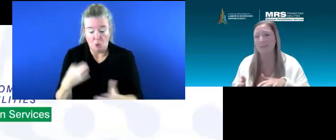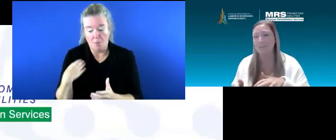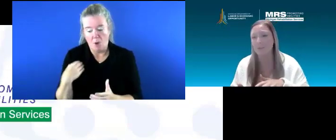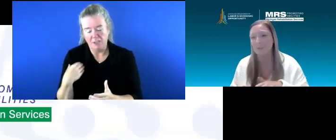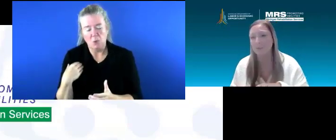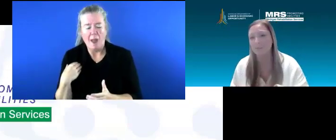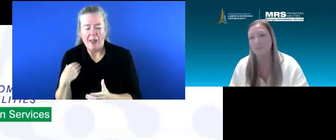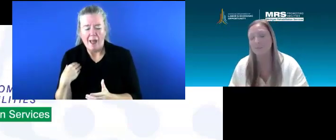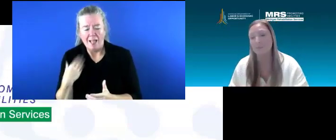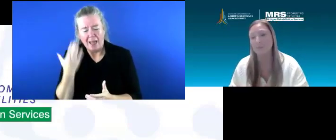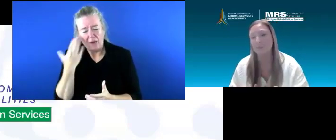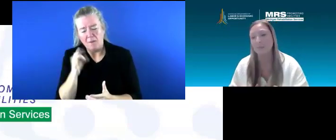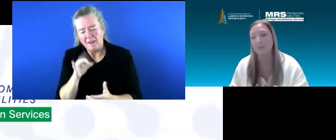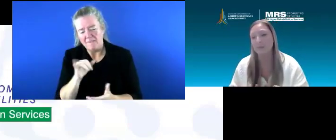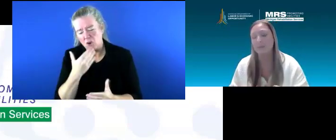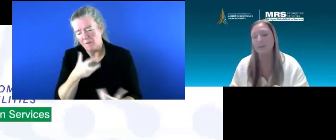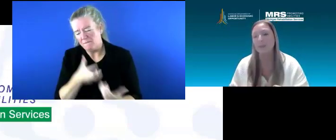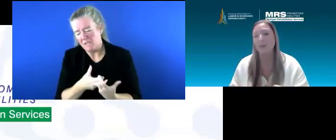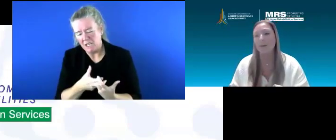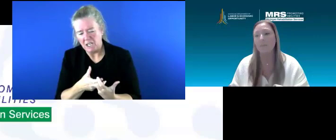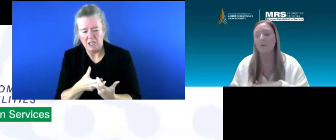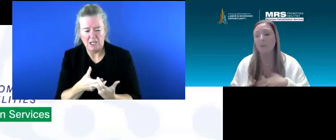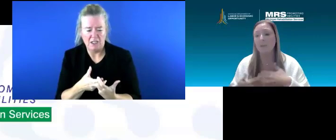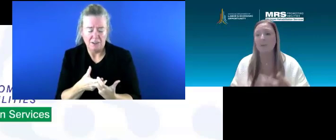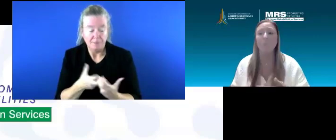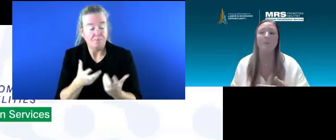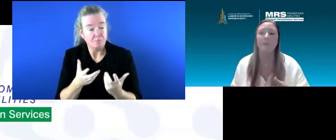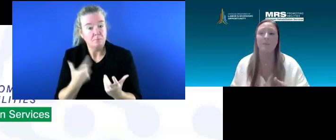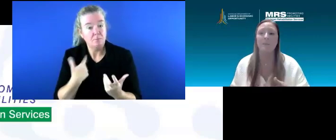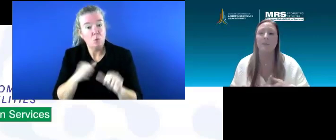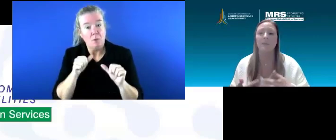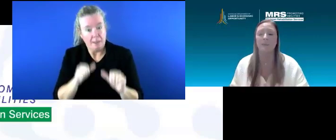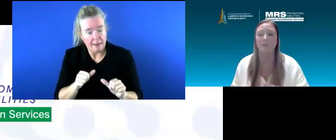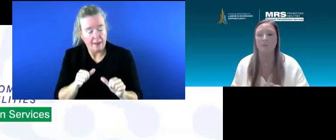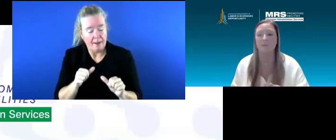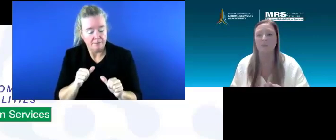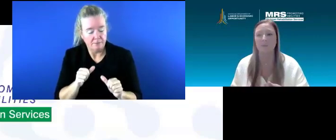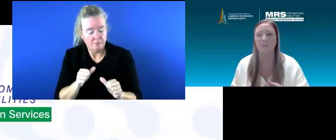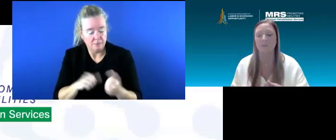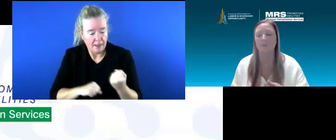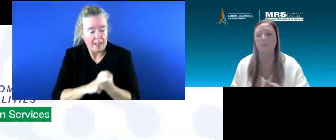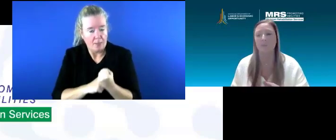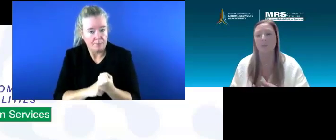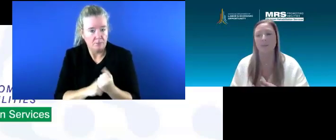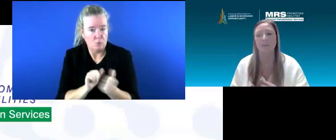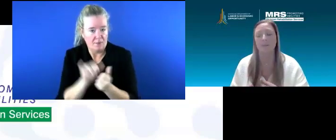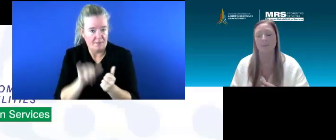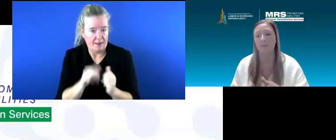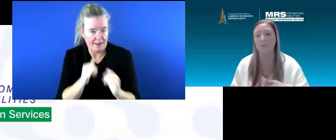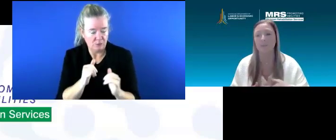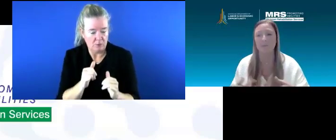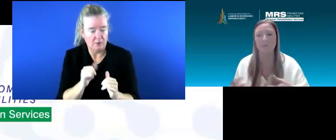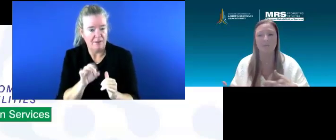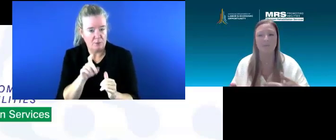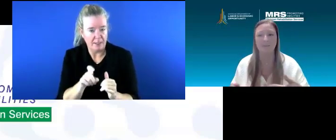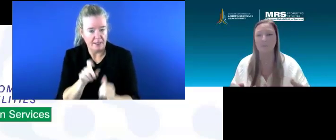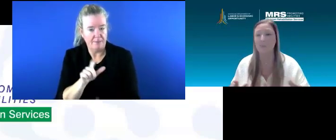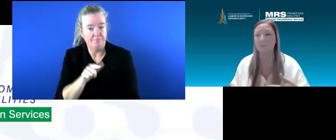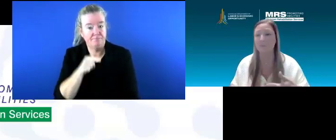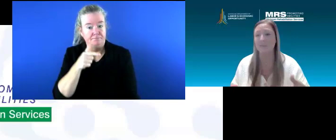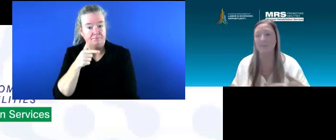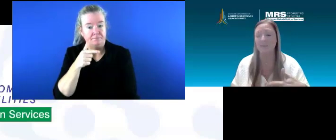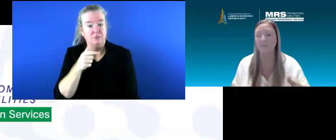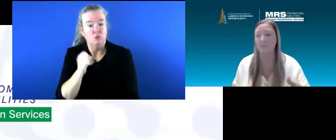be like, ah, I don't know if this is a good fit. Um, we can always step in and also to assist with that as needed. So it just